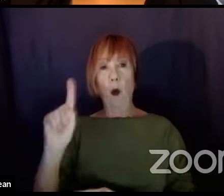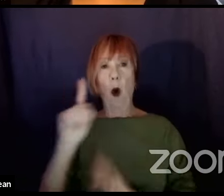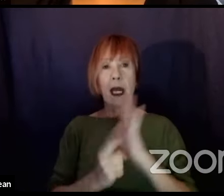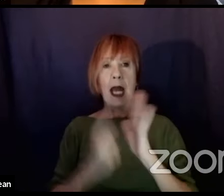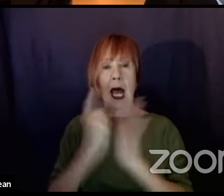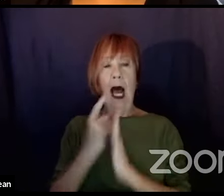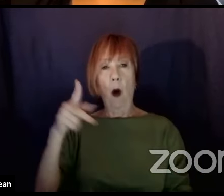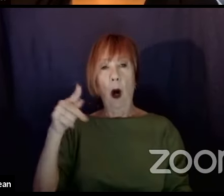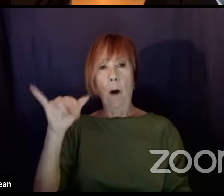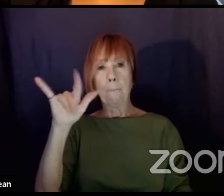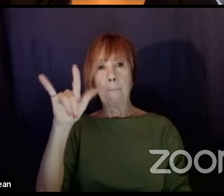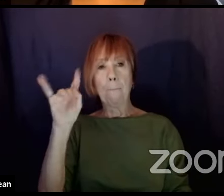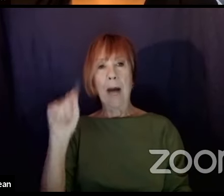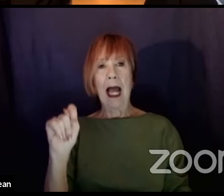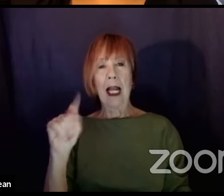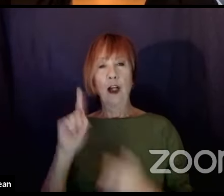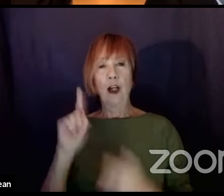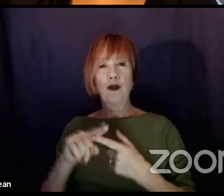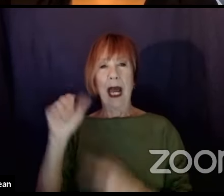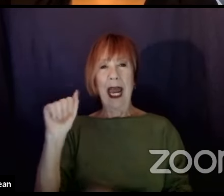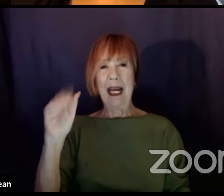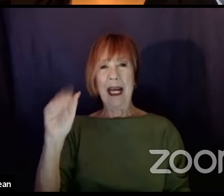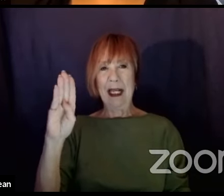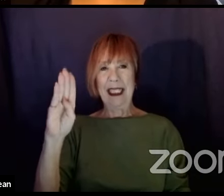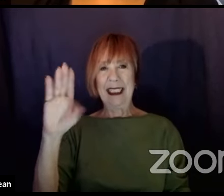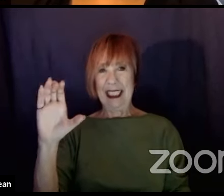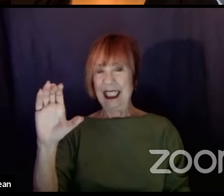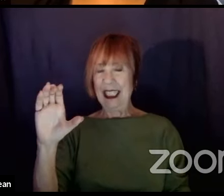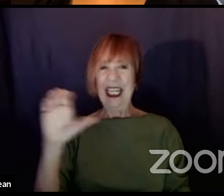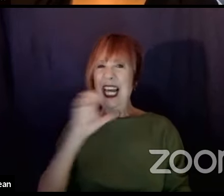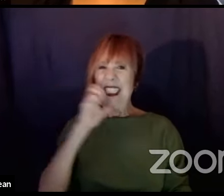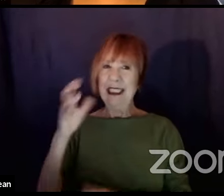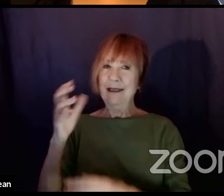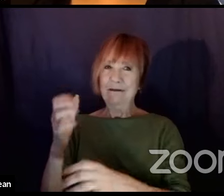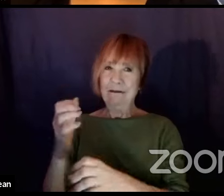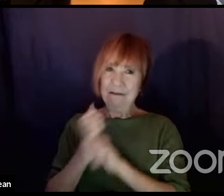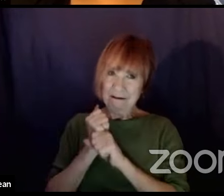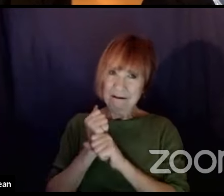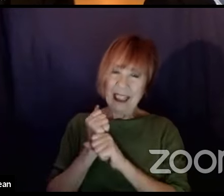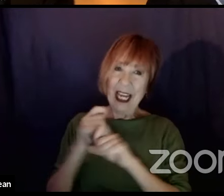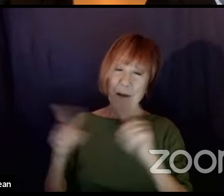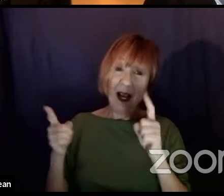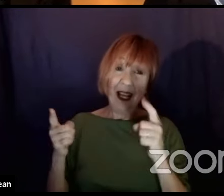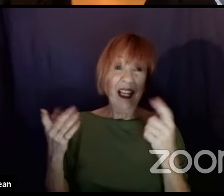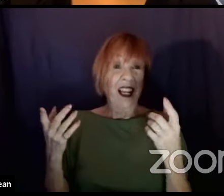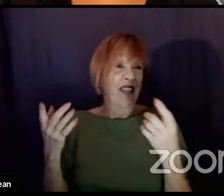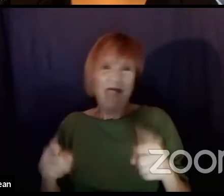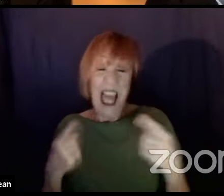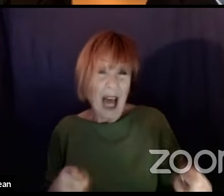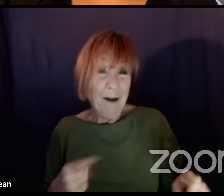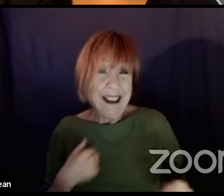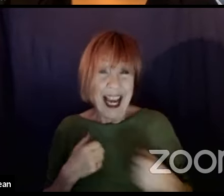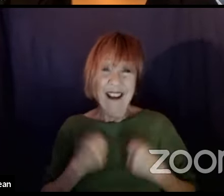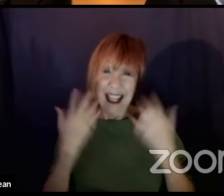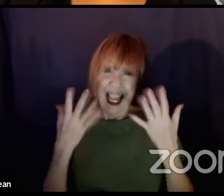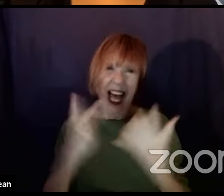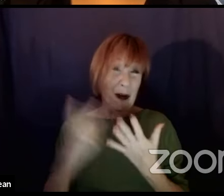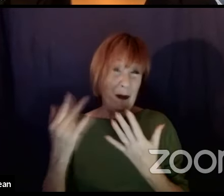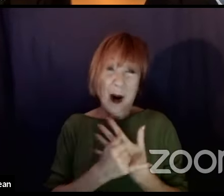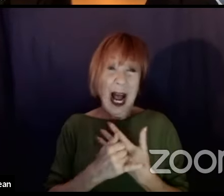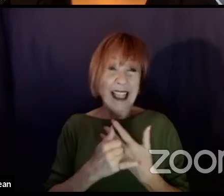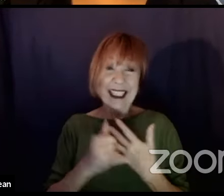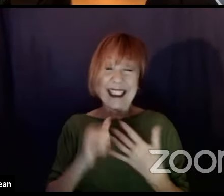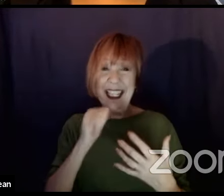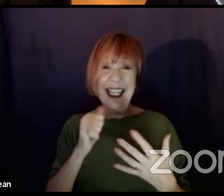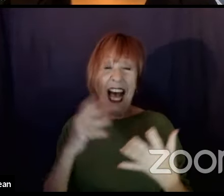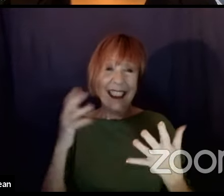which didn't get picked up, you know, but that happens. I have a lot of projects that didn't get picked up as part